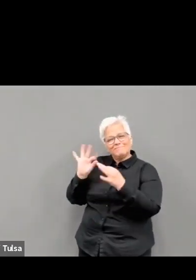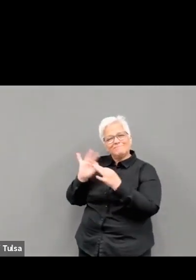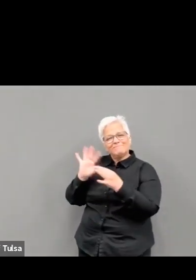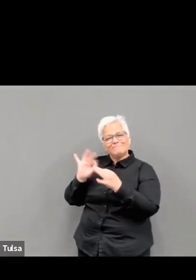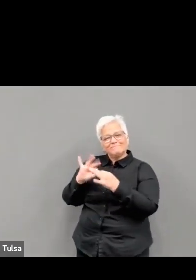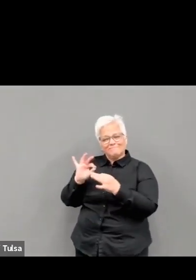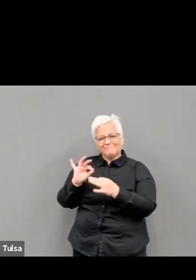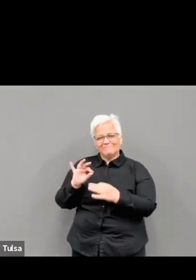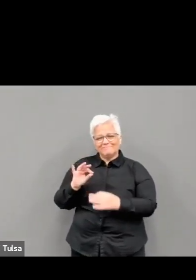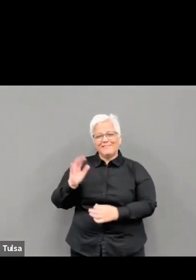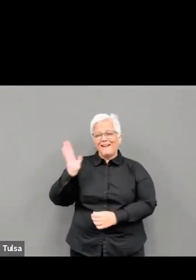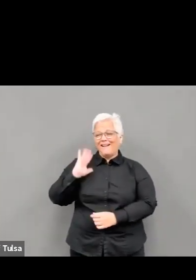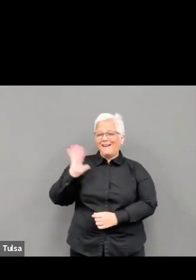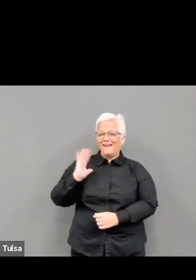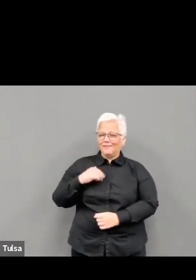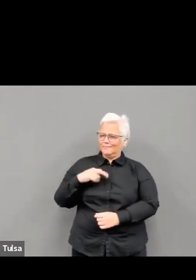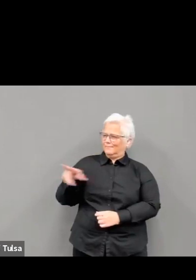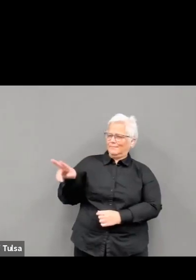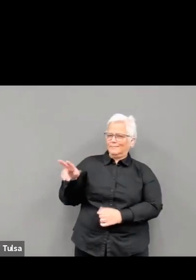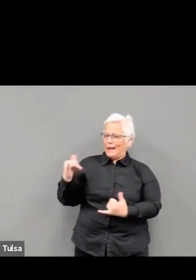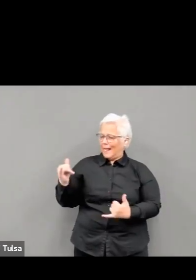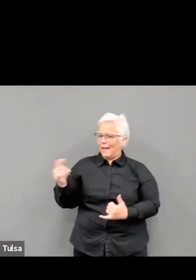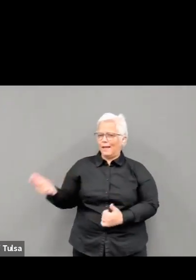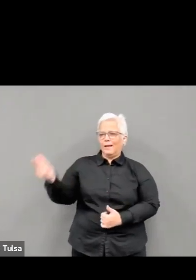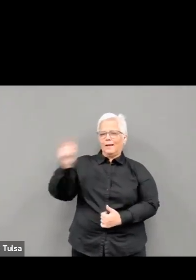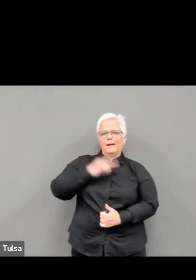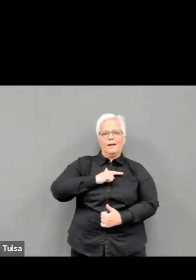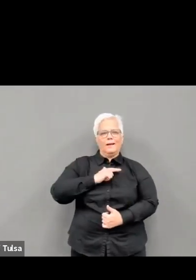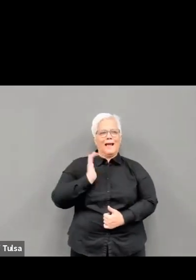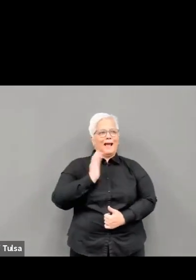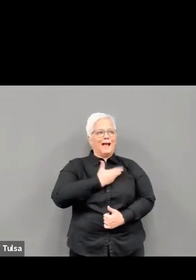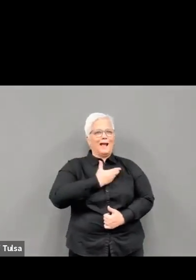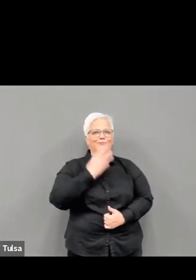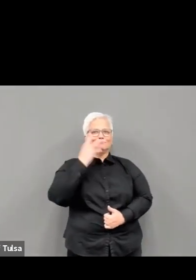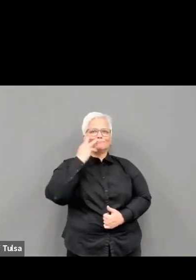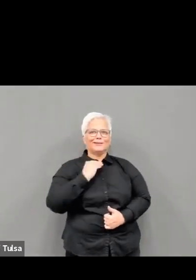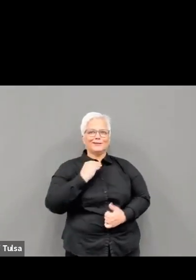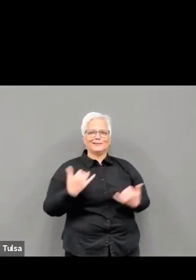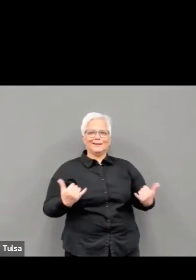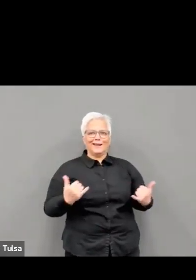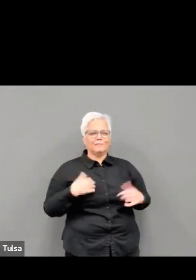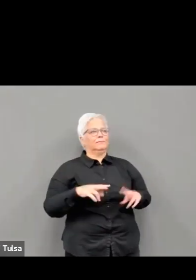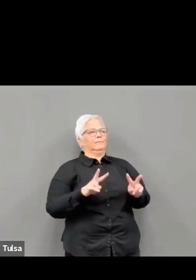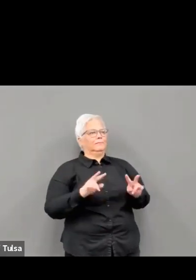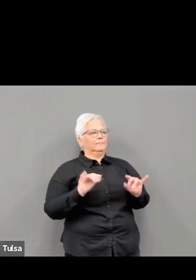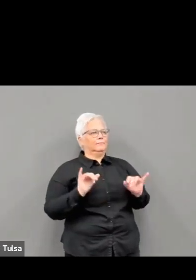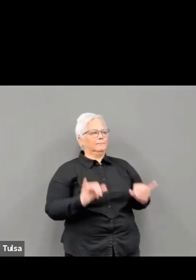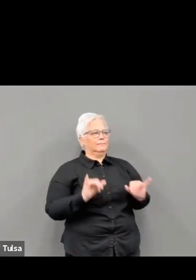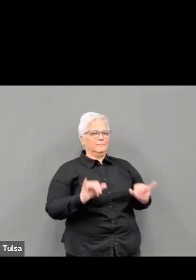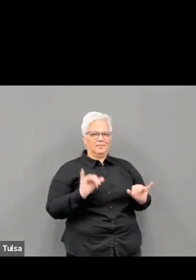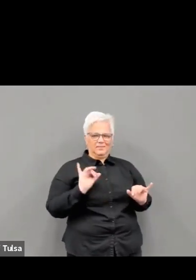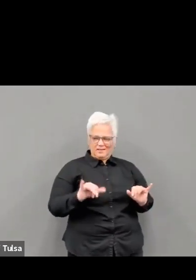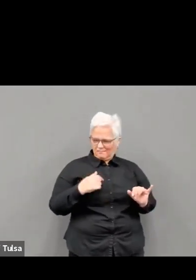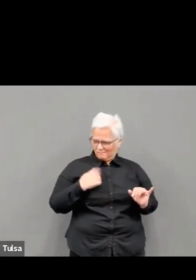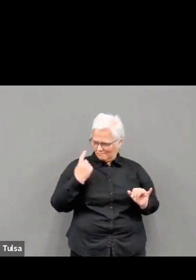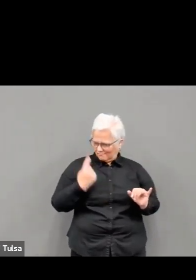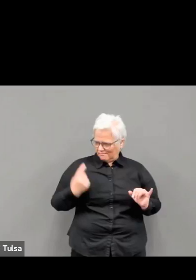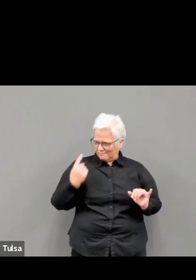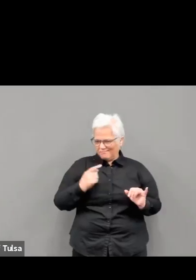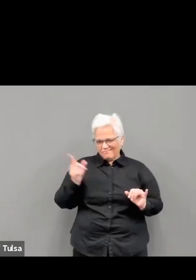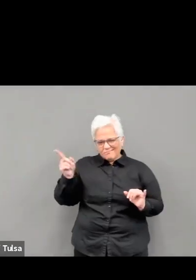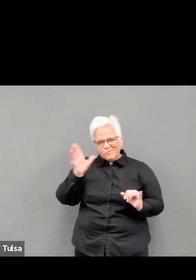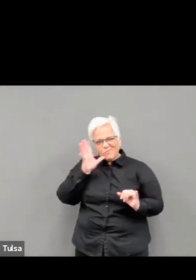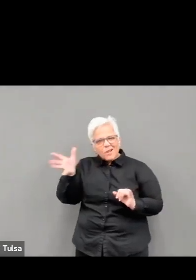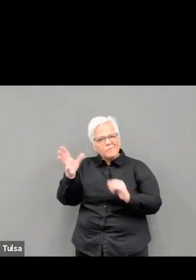our neighbors than our health care heroes. They have gone to work every day, working with the very worst